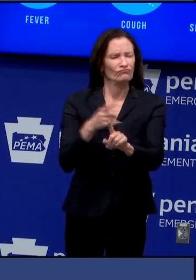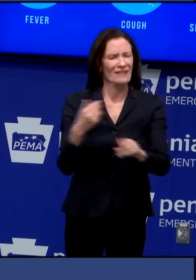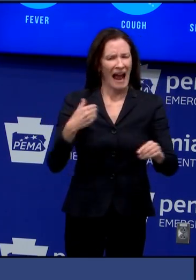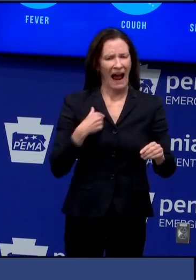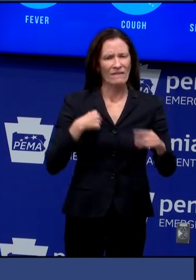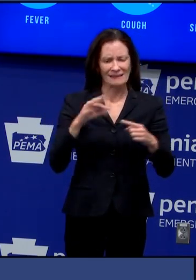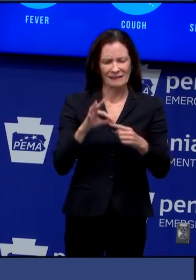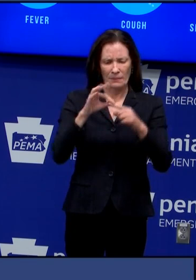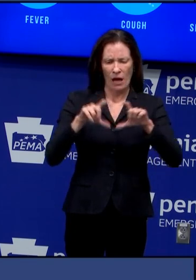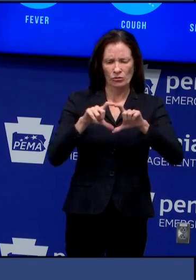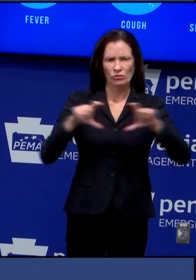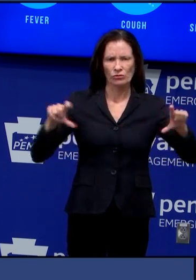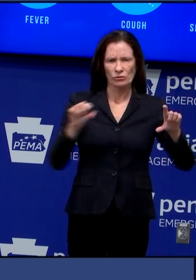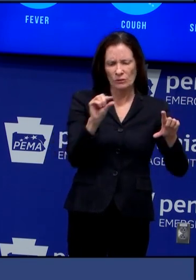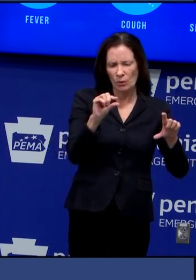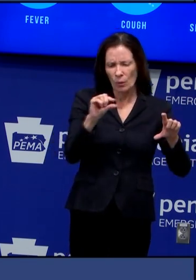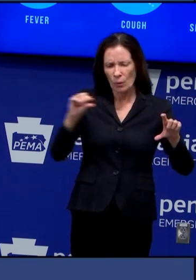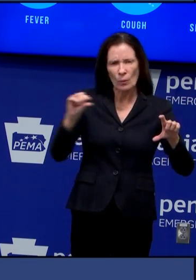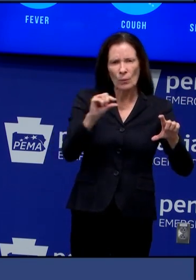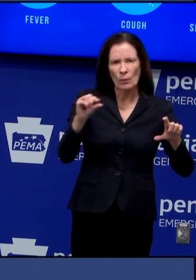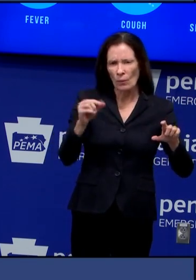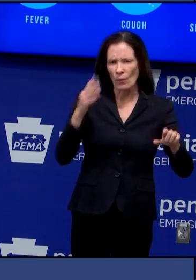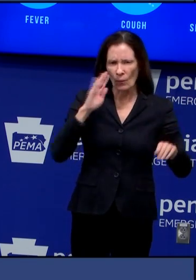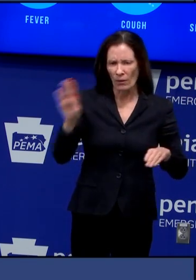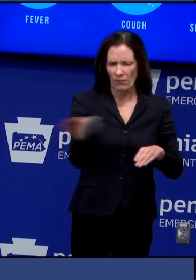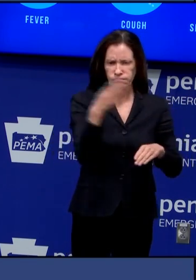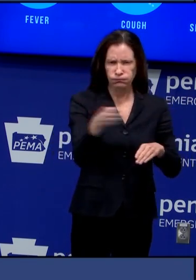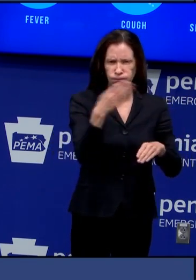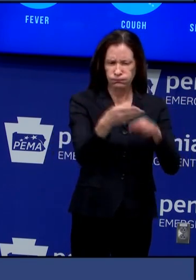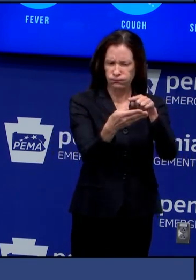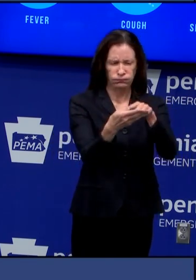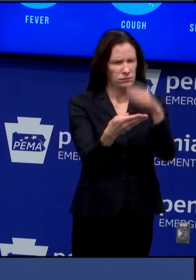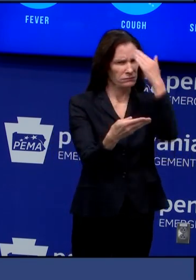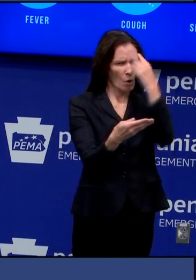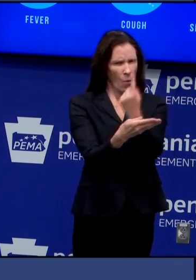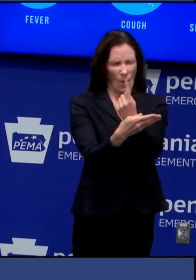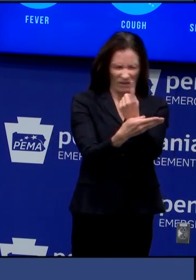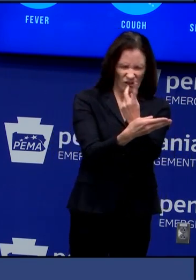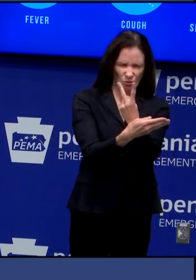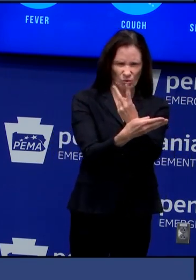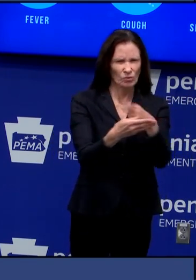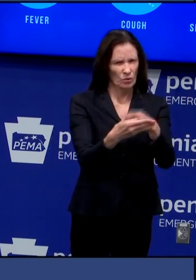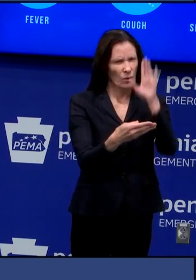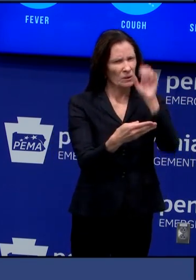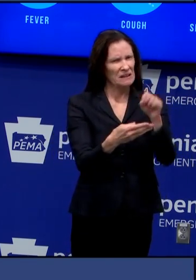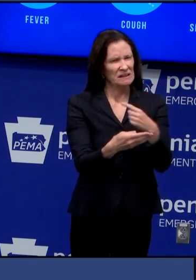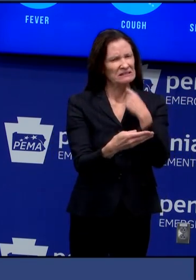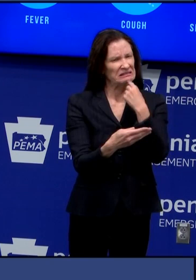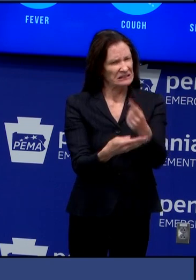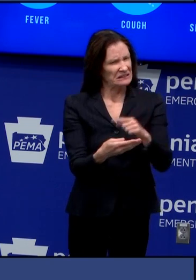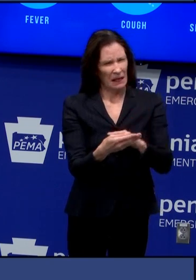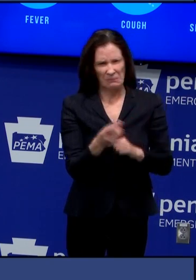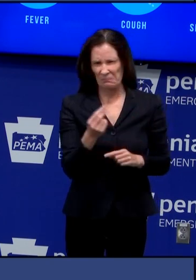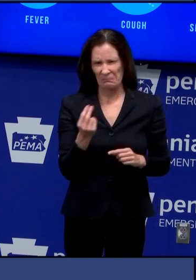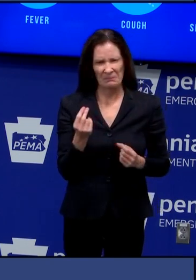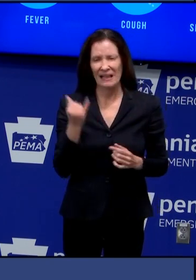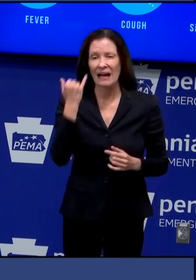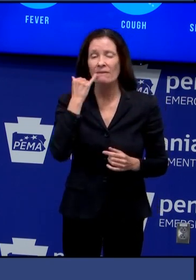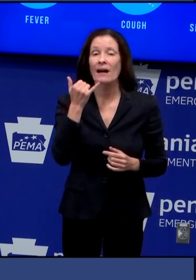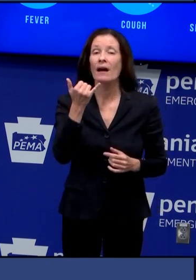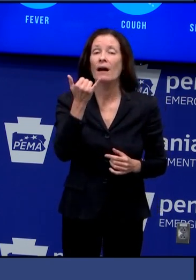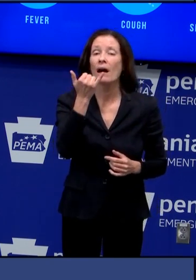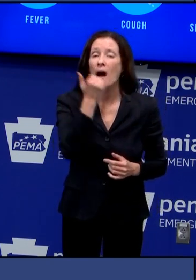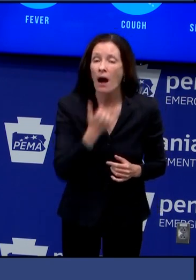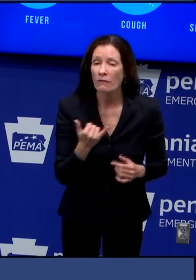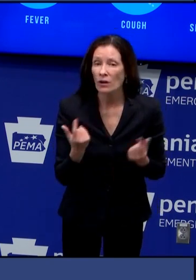so um so i want to reassure everybody that it's it's it went such an error if such an error happens immediately what you should do